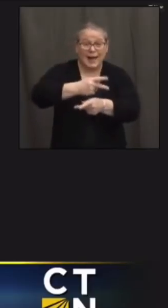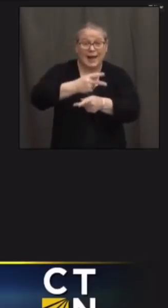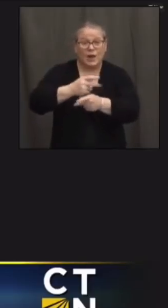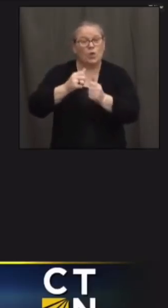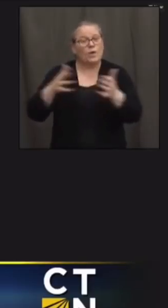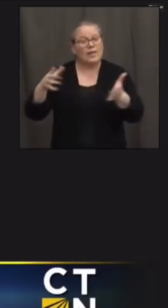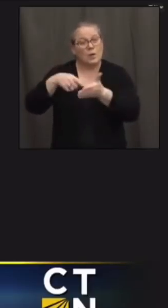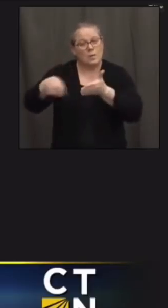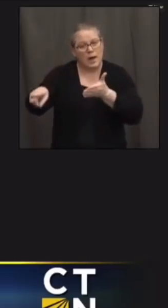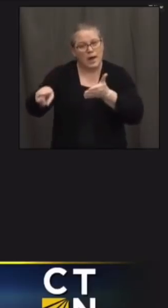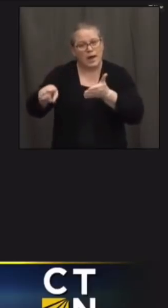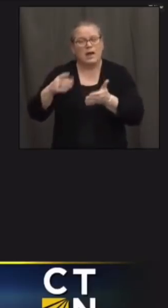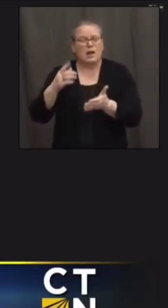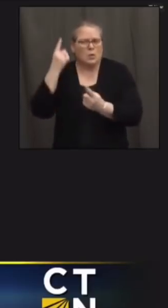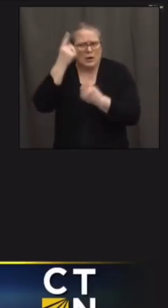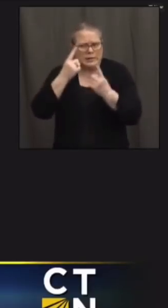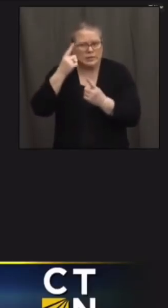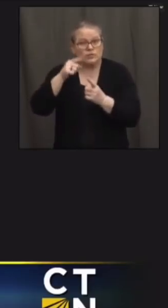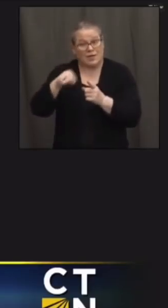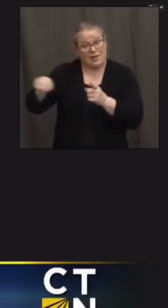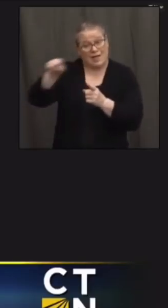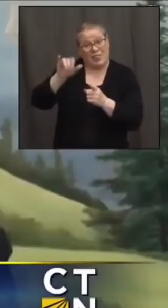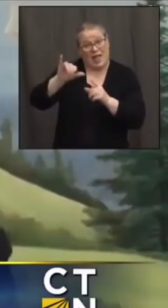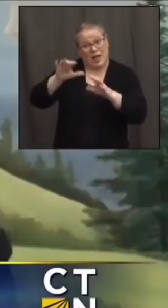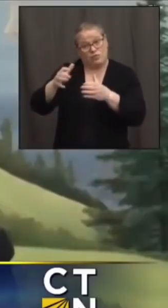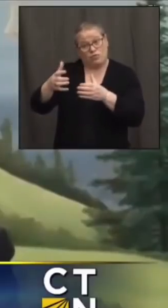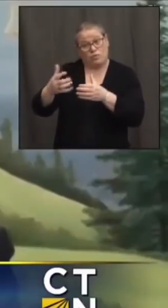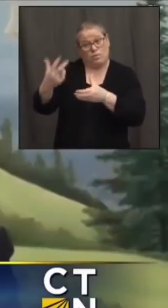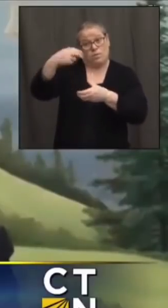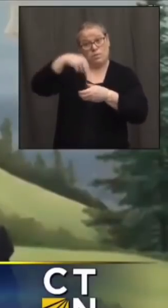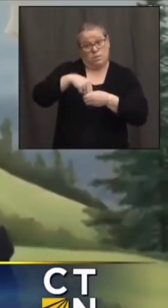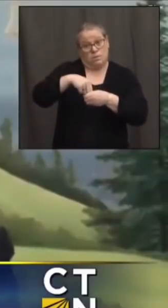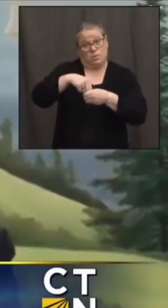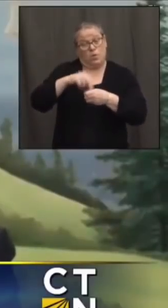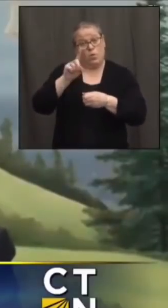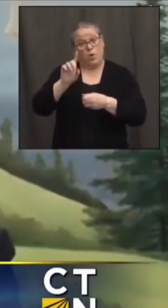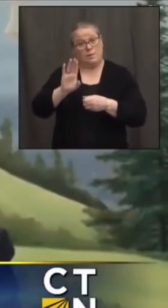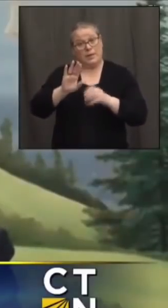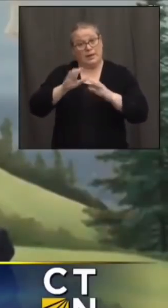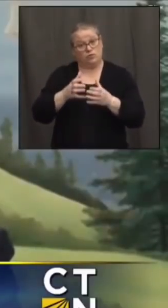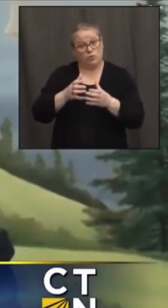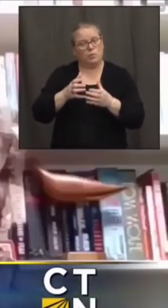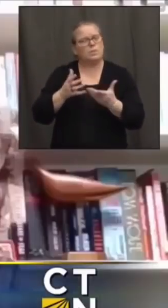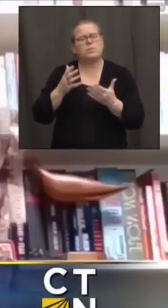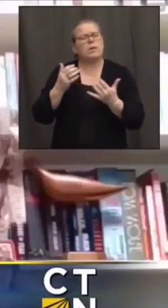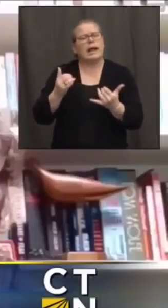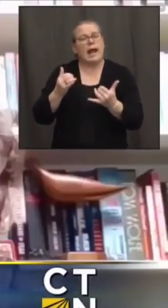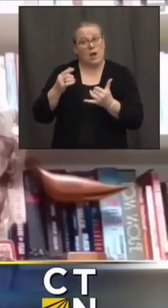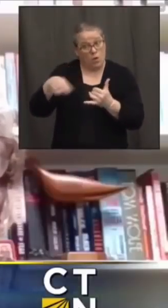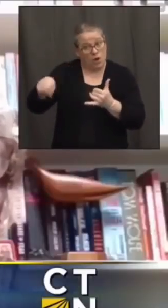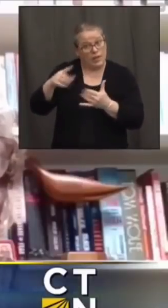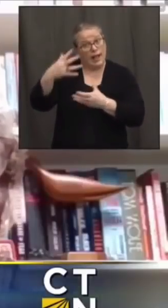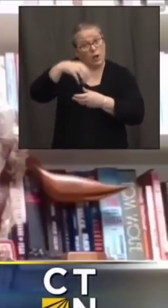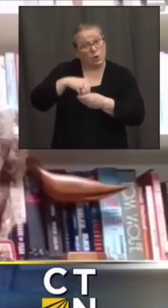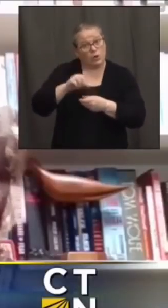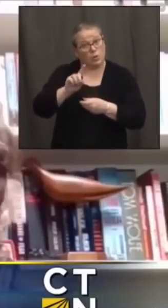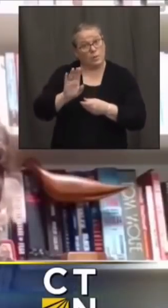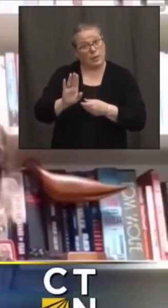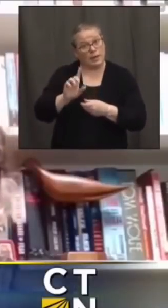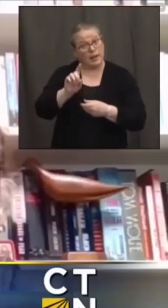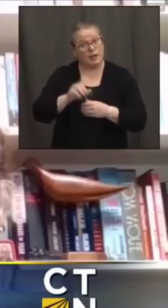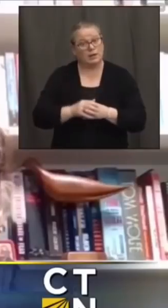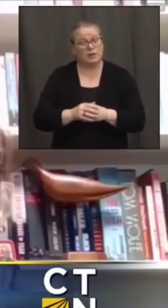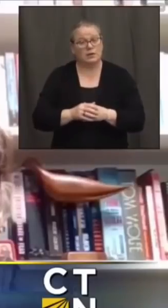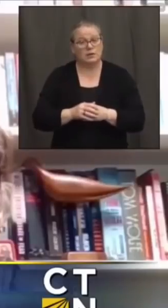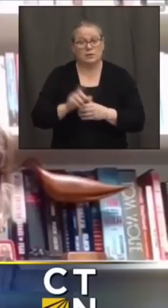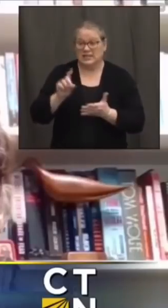they where do they stand deirdre they are not uh included in 1b except